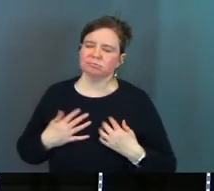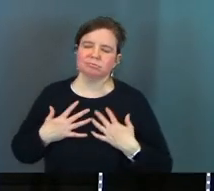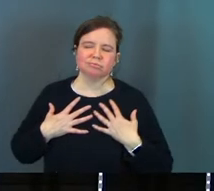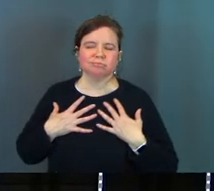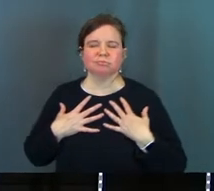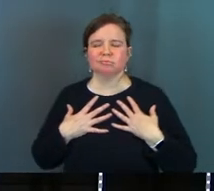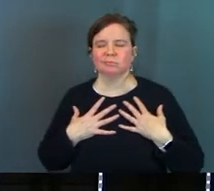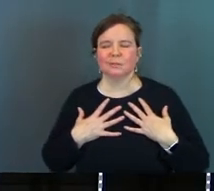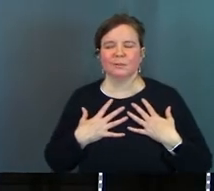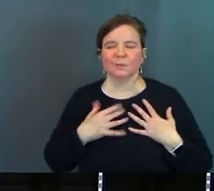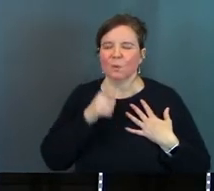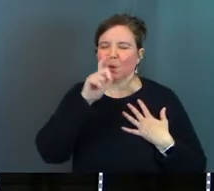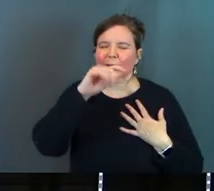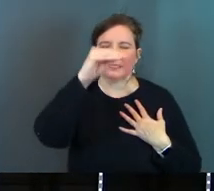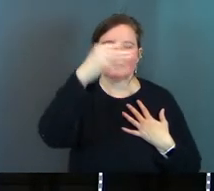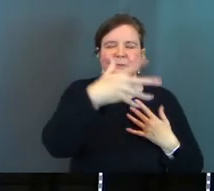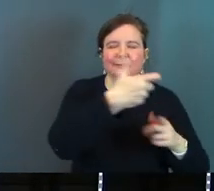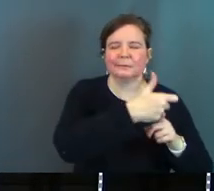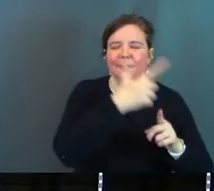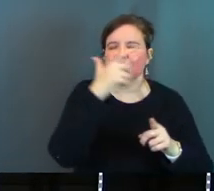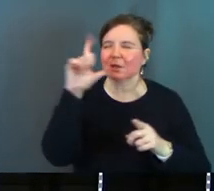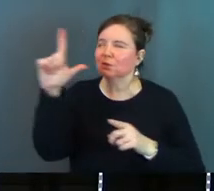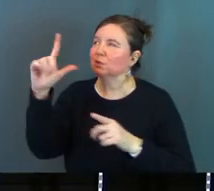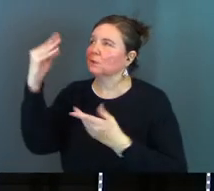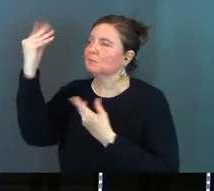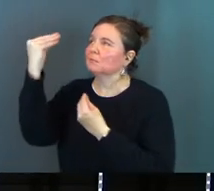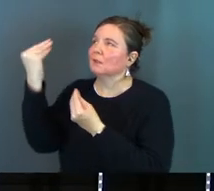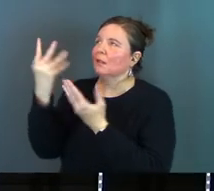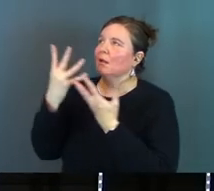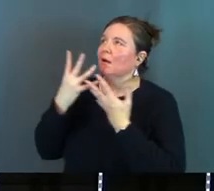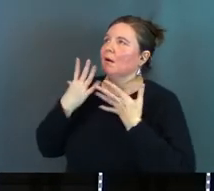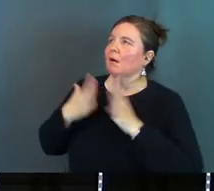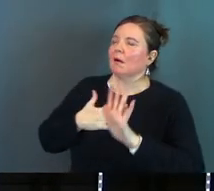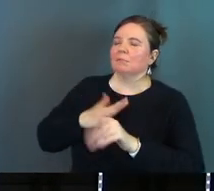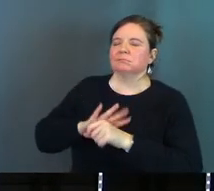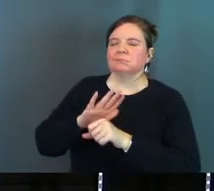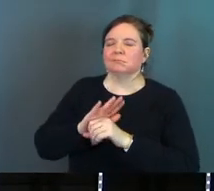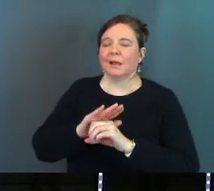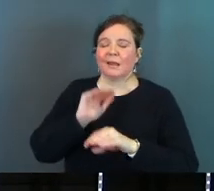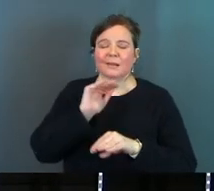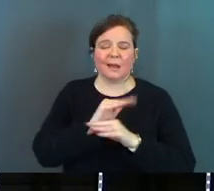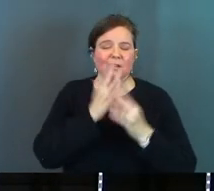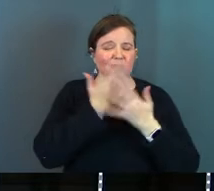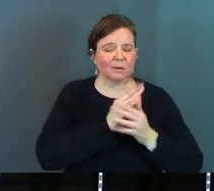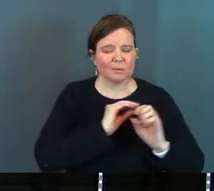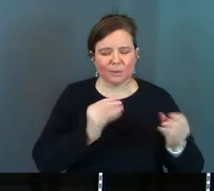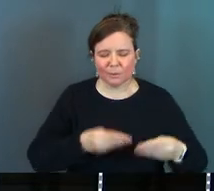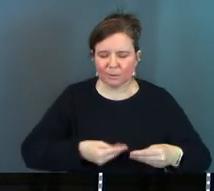need of the sun to shine in it for thyself will be the light of it and there will be no night there